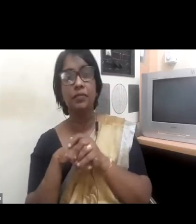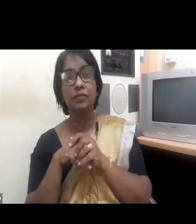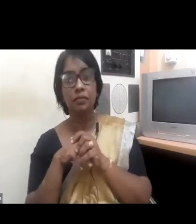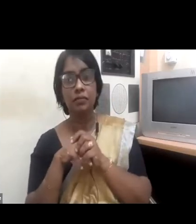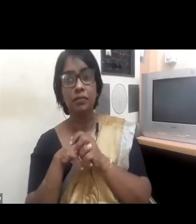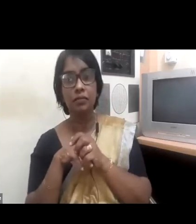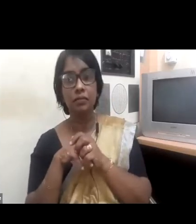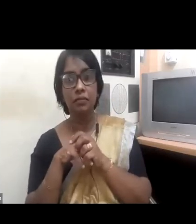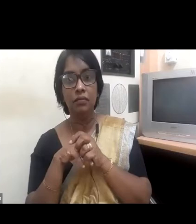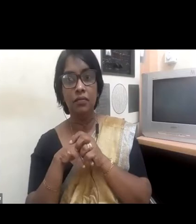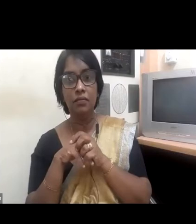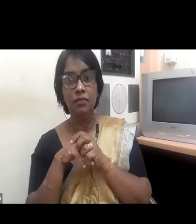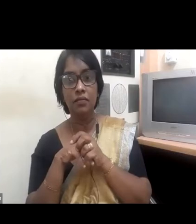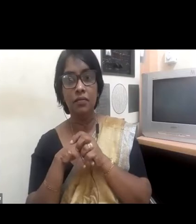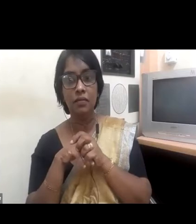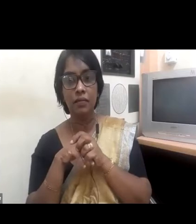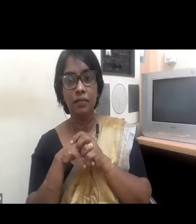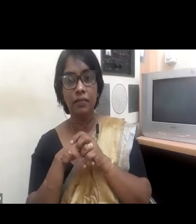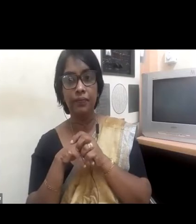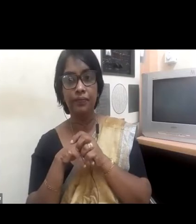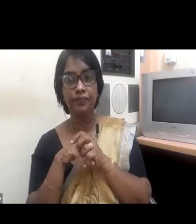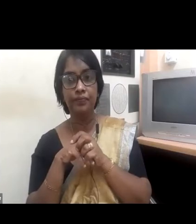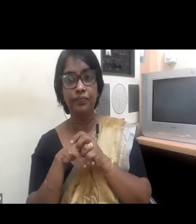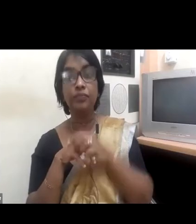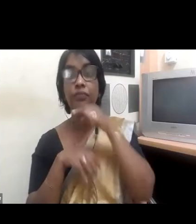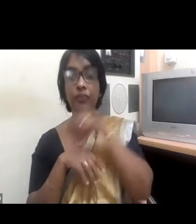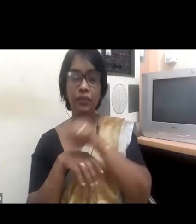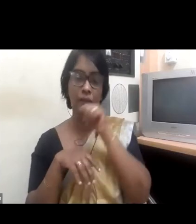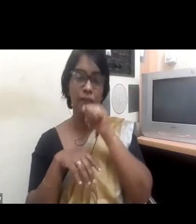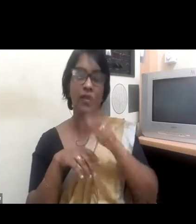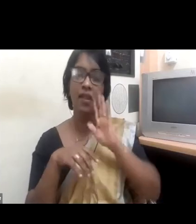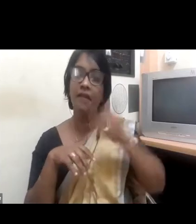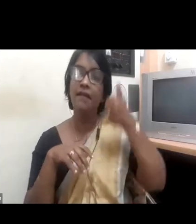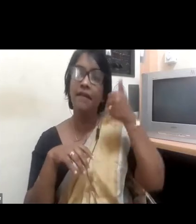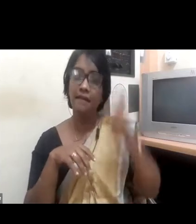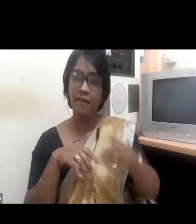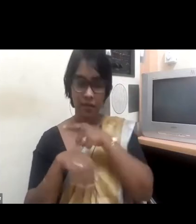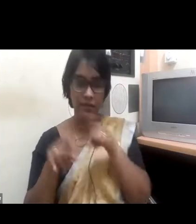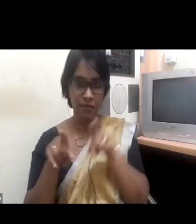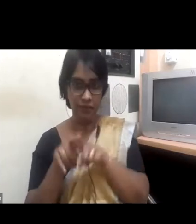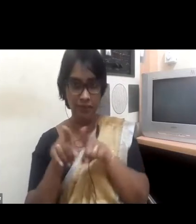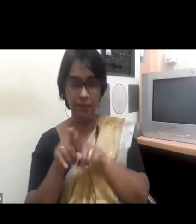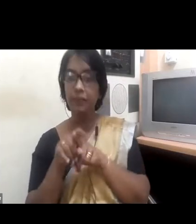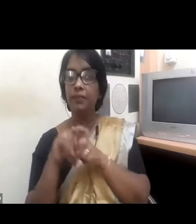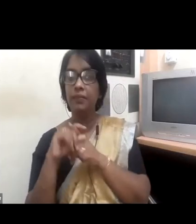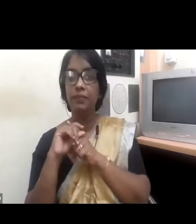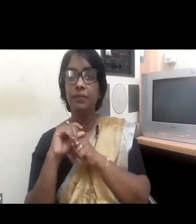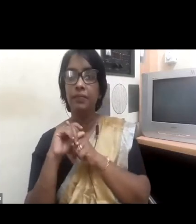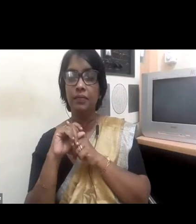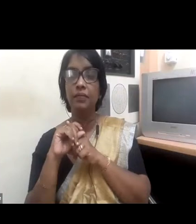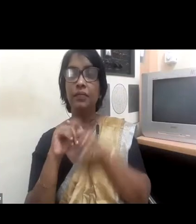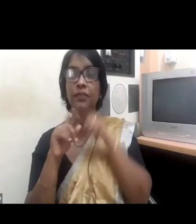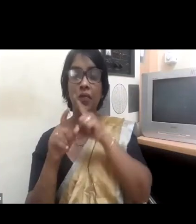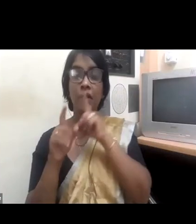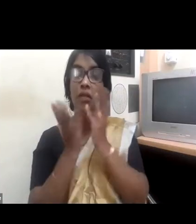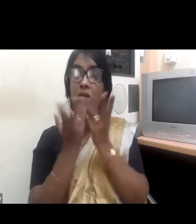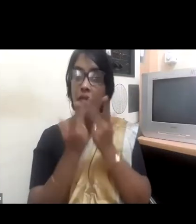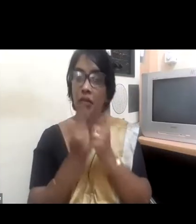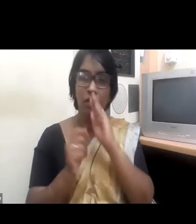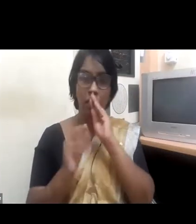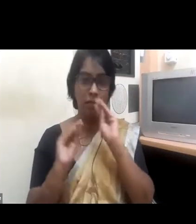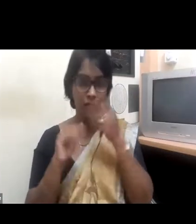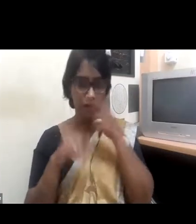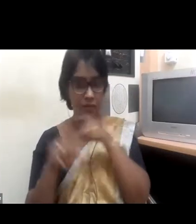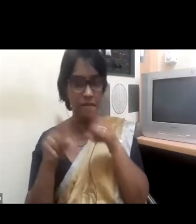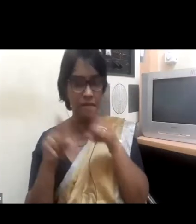So if this is the case, why do the numbers say something different? Women still only make up